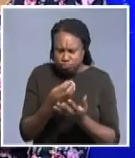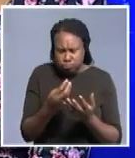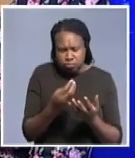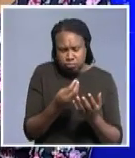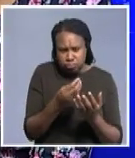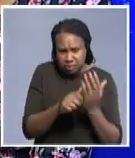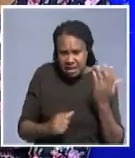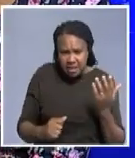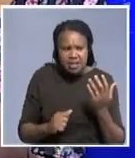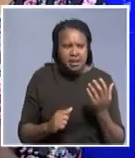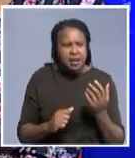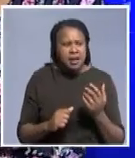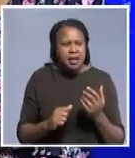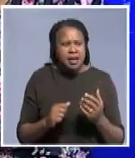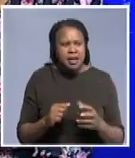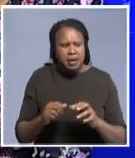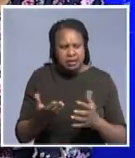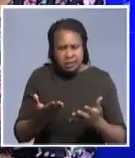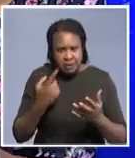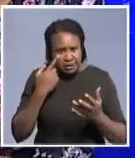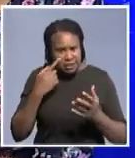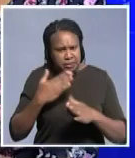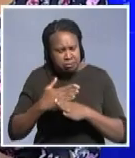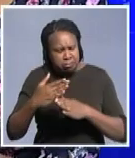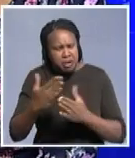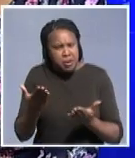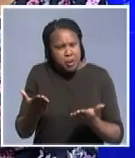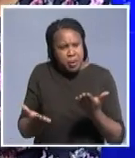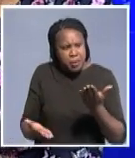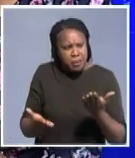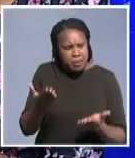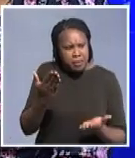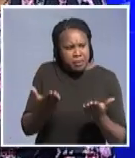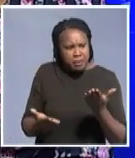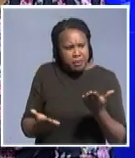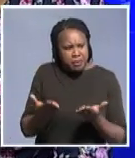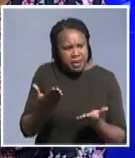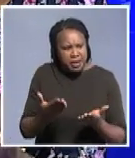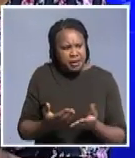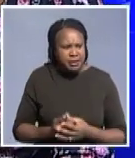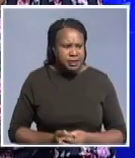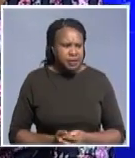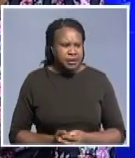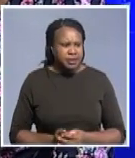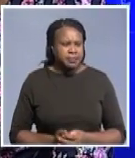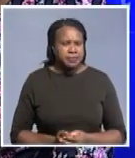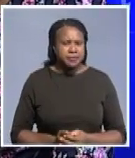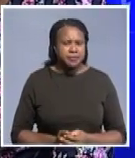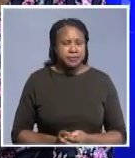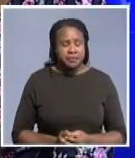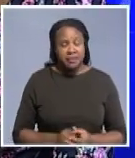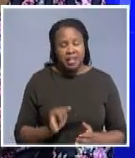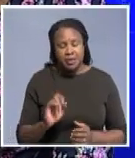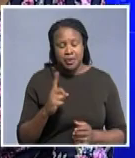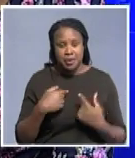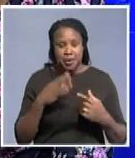the tax administration and basically assessing the performance and comparing themselves Yeah So that's basically what we're talking about